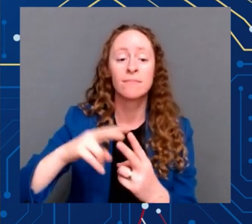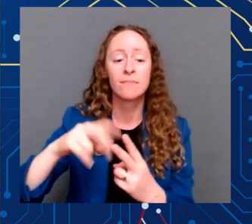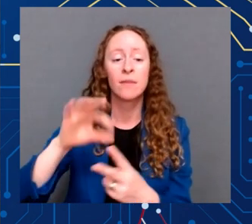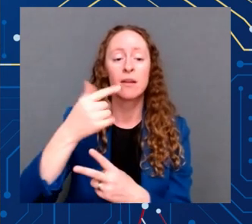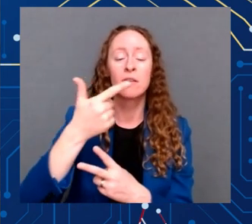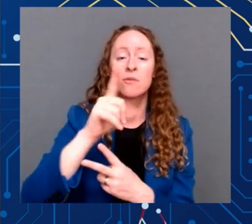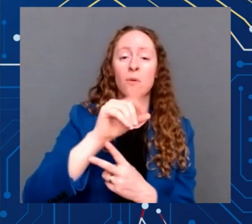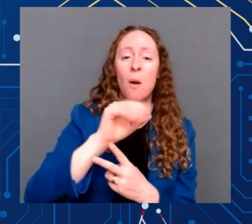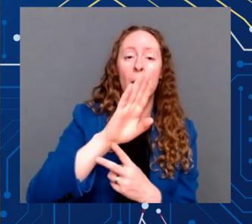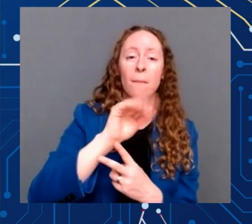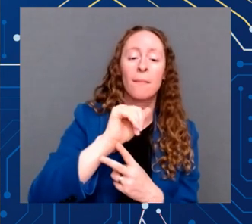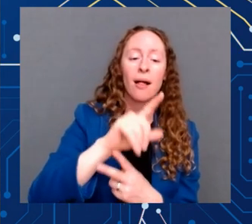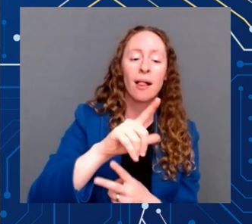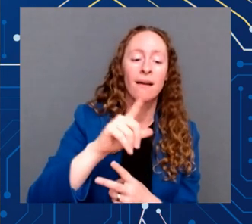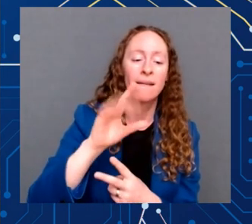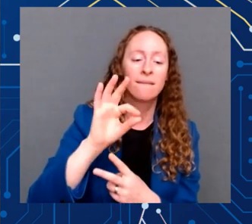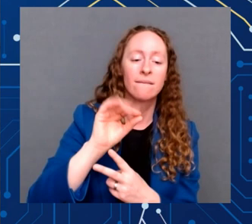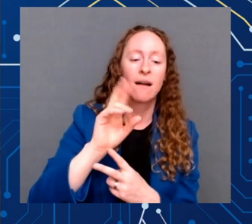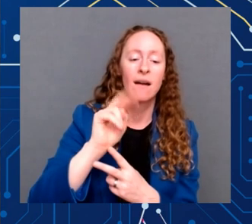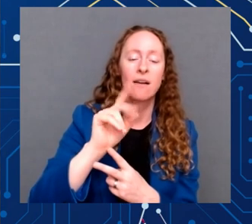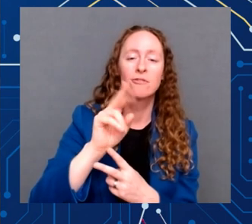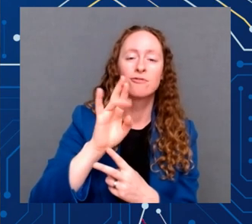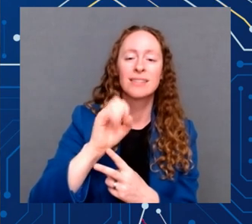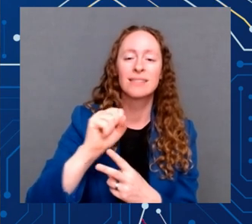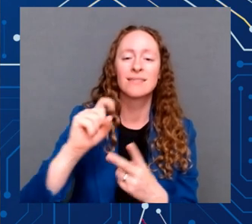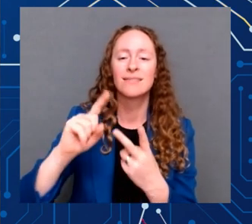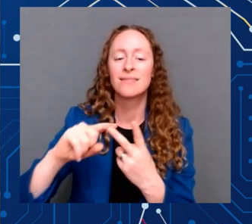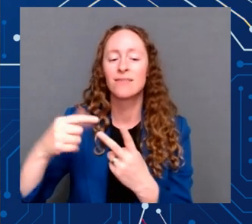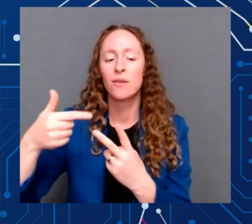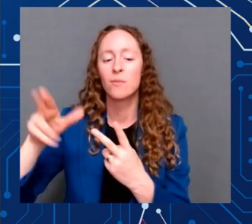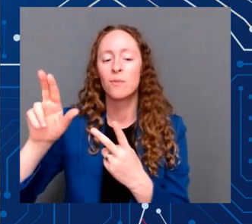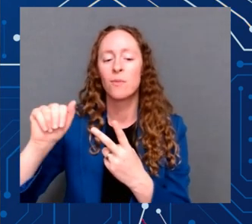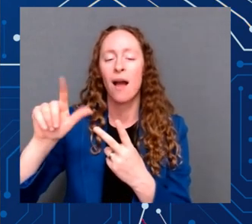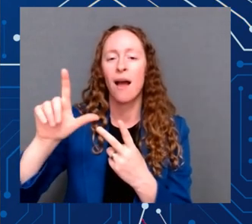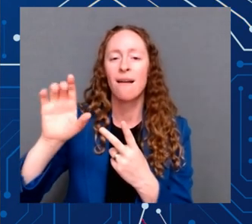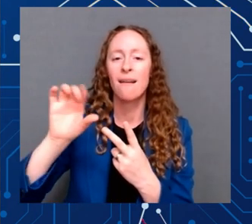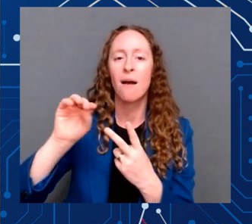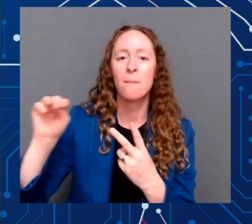partnership to produce chips in the U.S. that would otherwise have gone overseas.